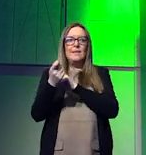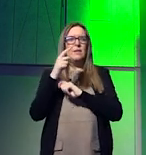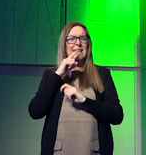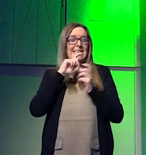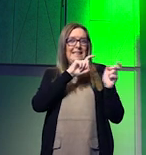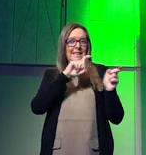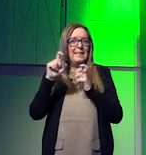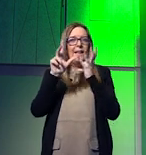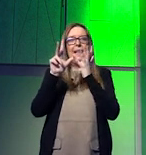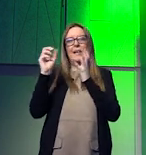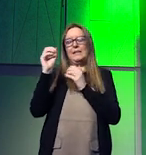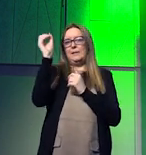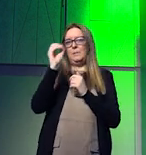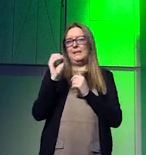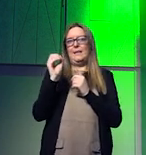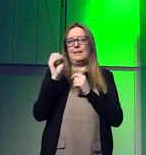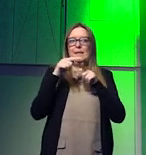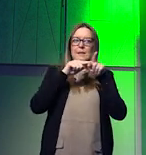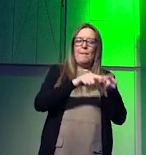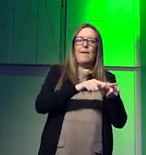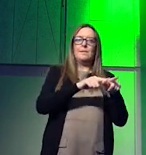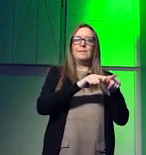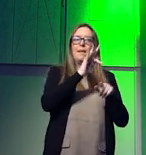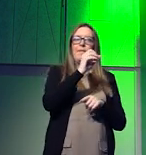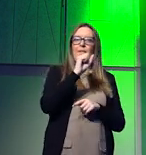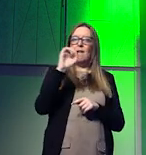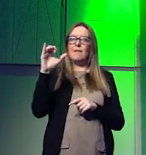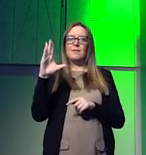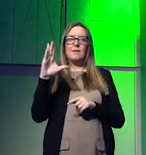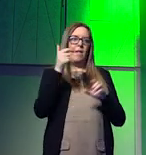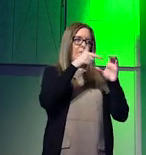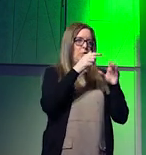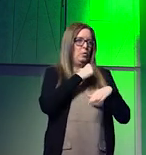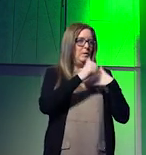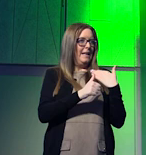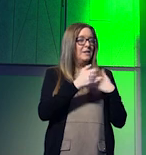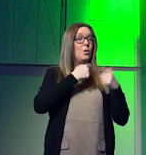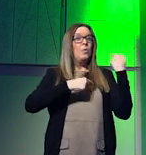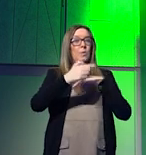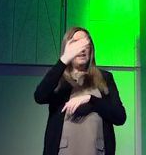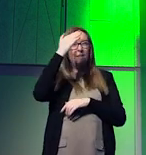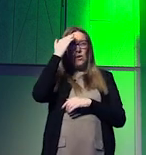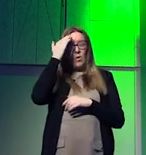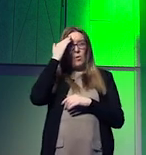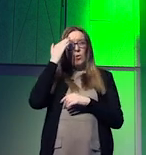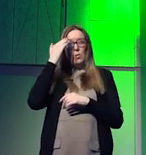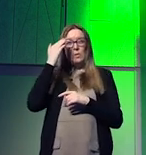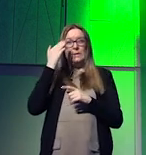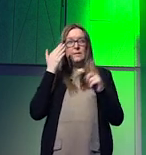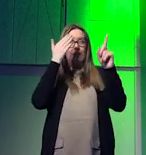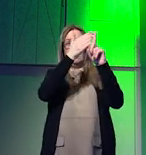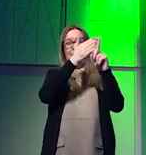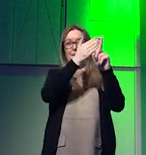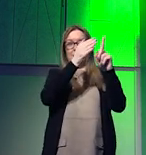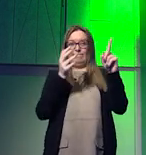80 percent dependent on fossil fuels today so we know obviously that our trajectory is not safe